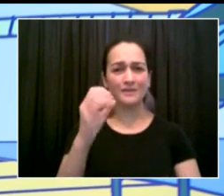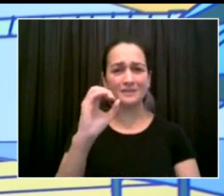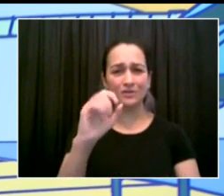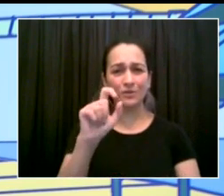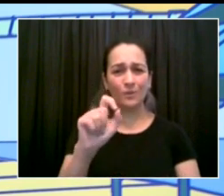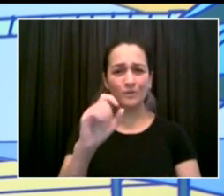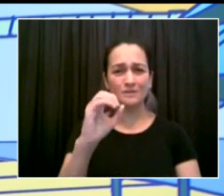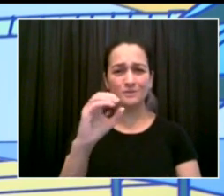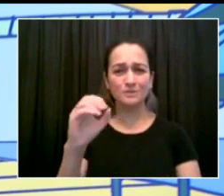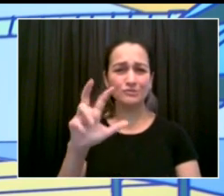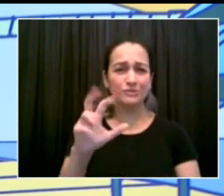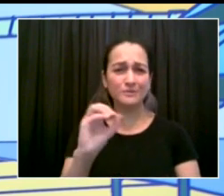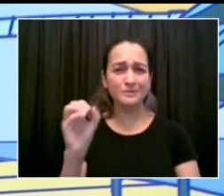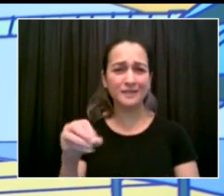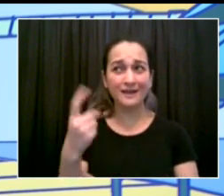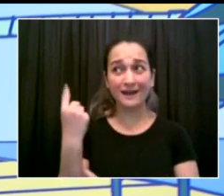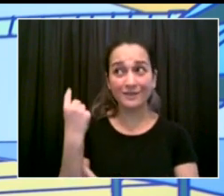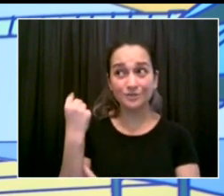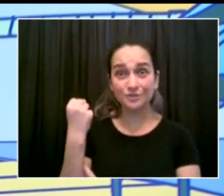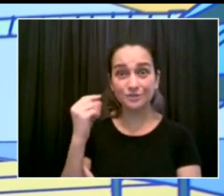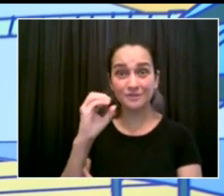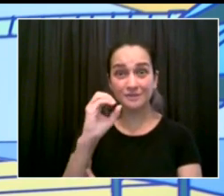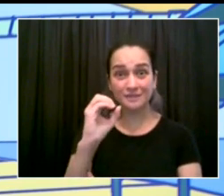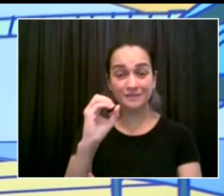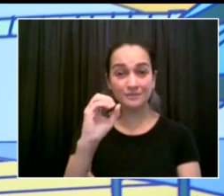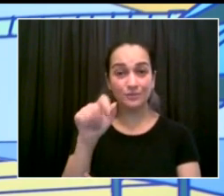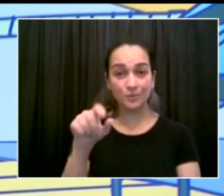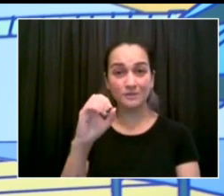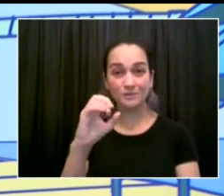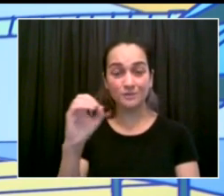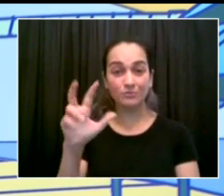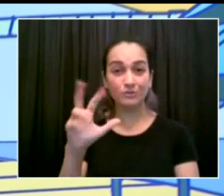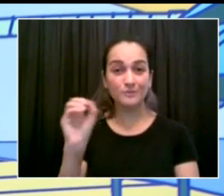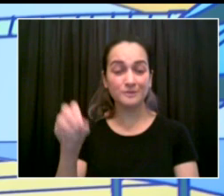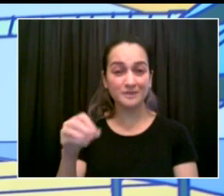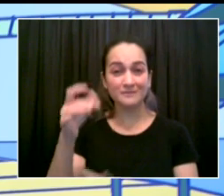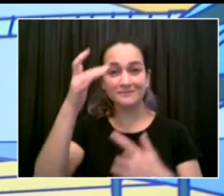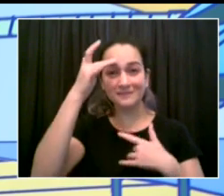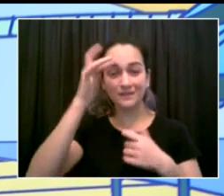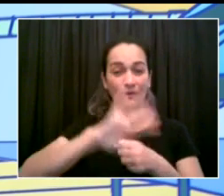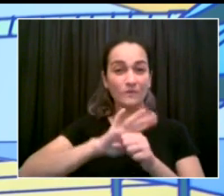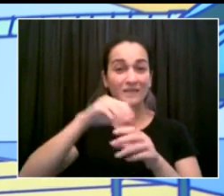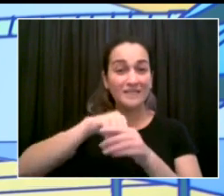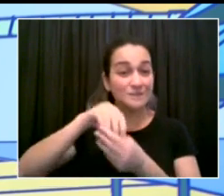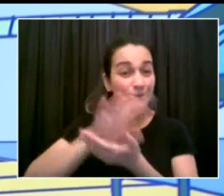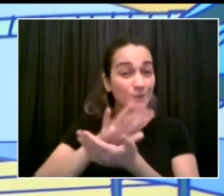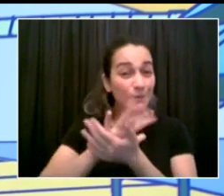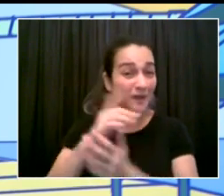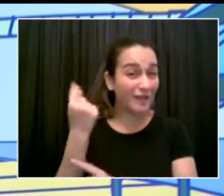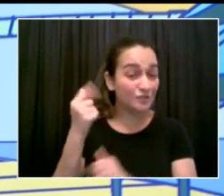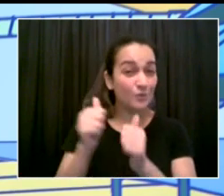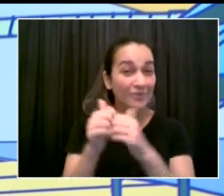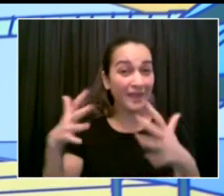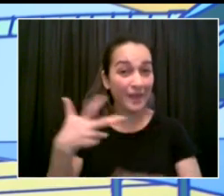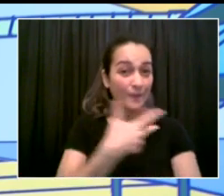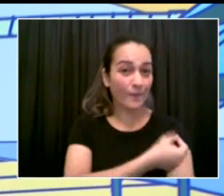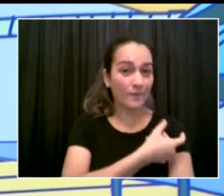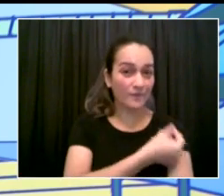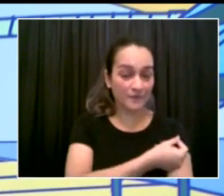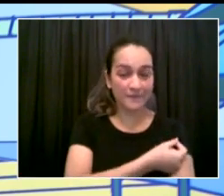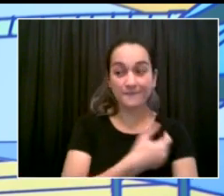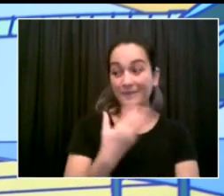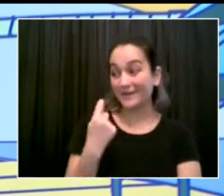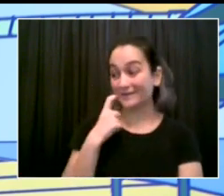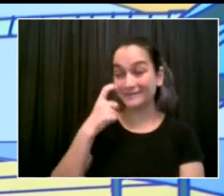But they worked during summer rising. We saw very little disruption during summer rising, and that just ended. So, we're really